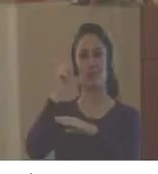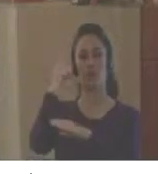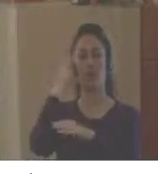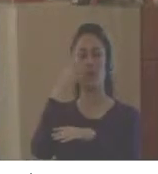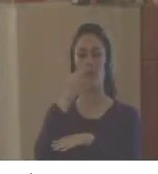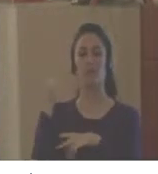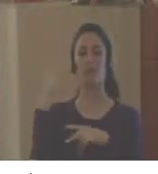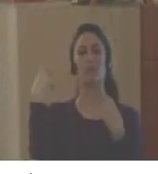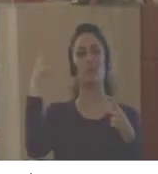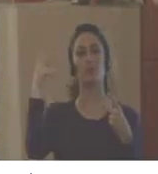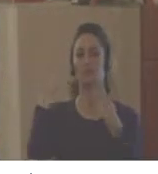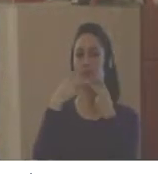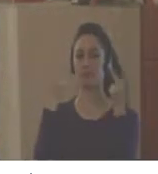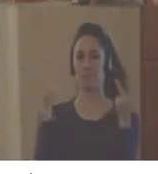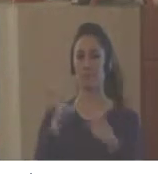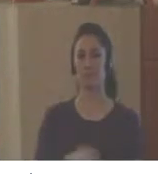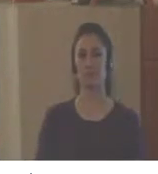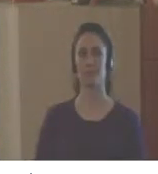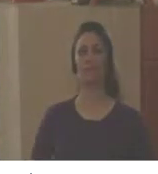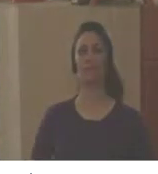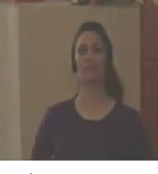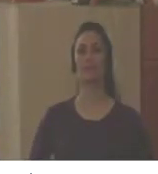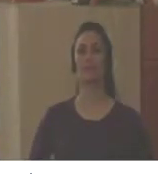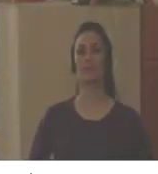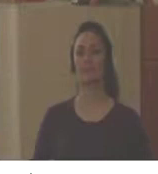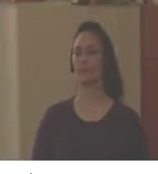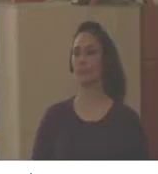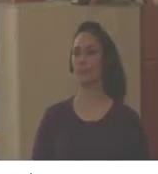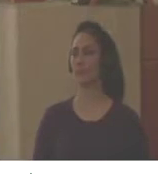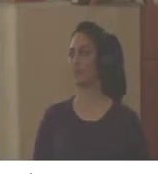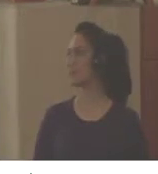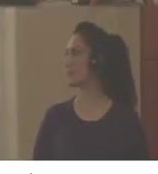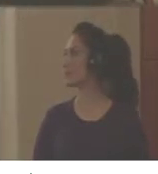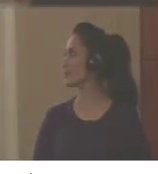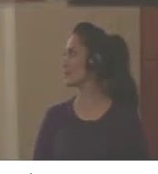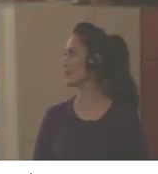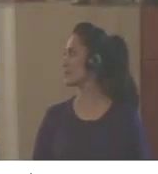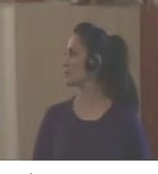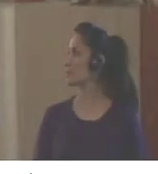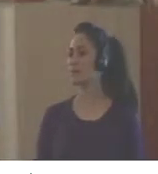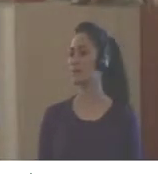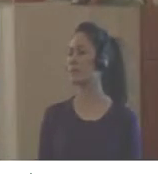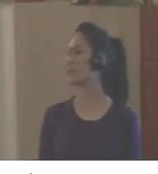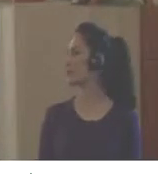governance and policies, as Javier has just been talking to us about.